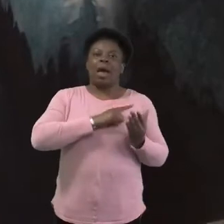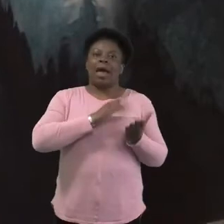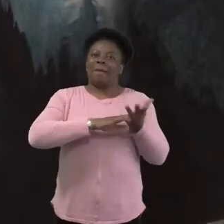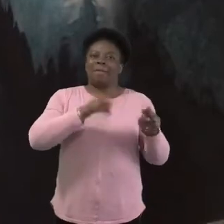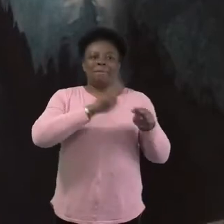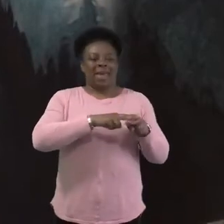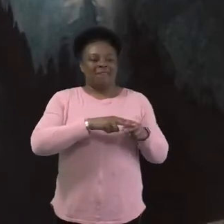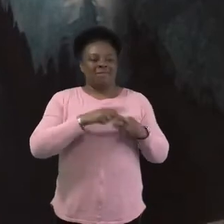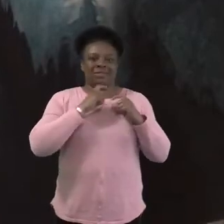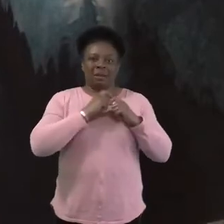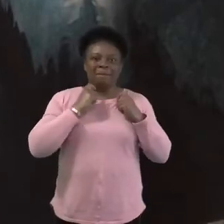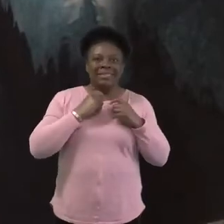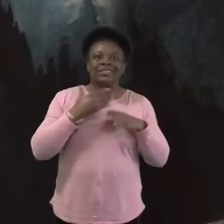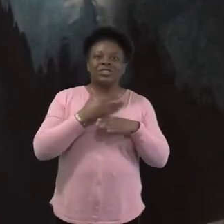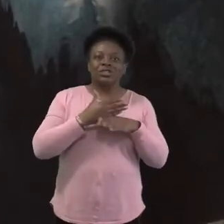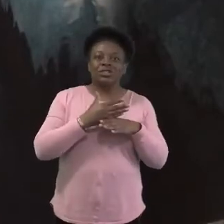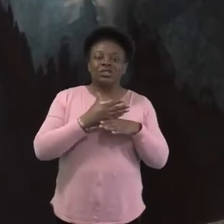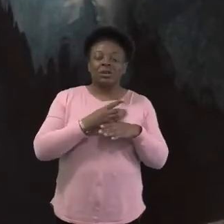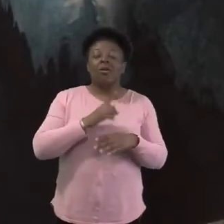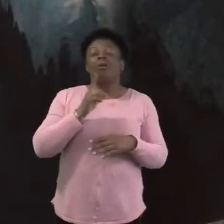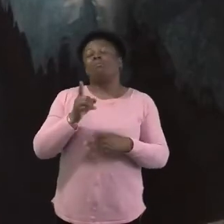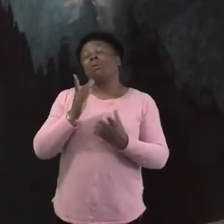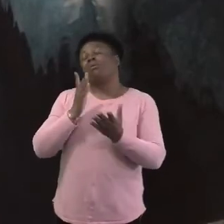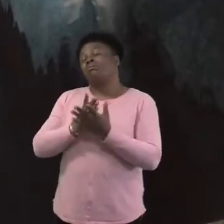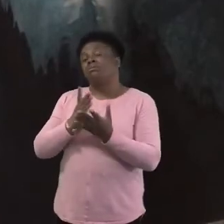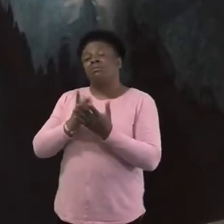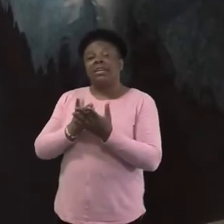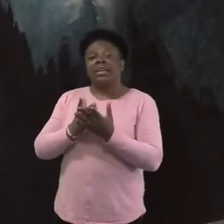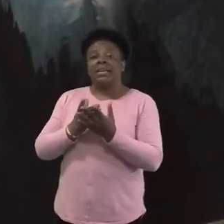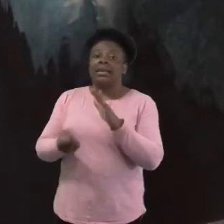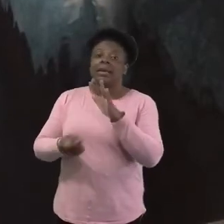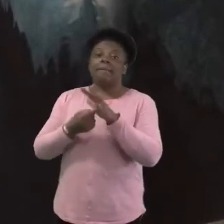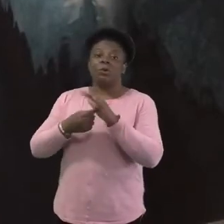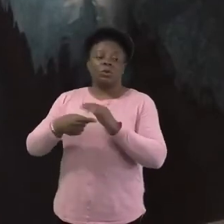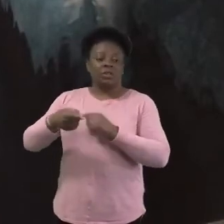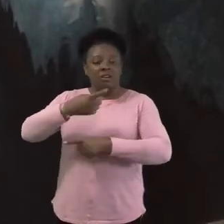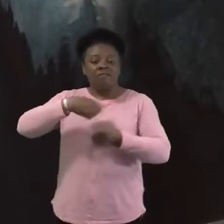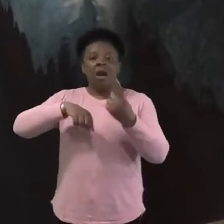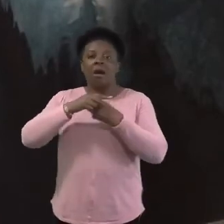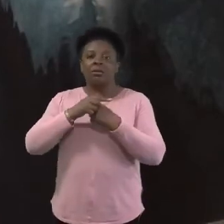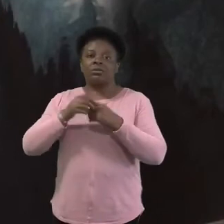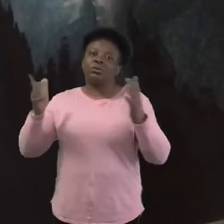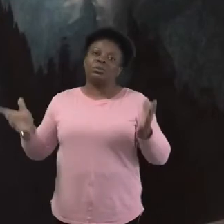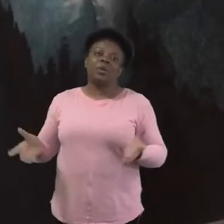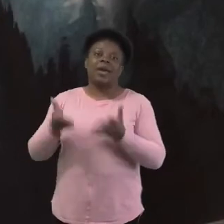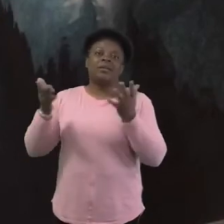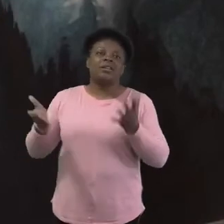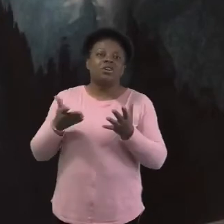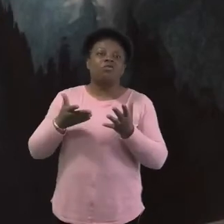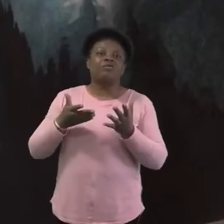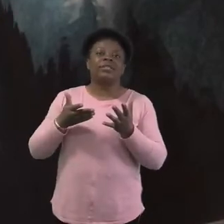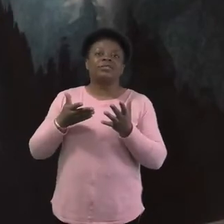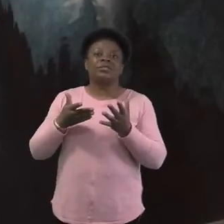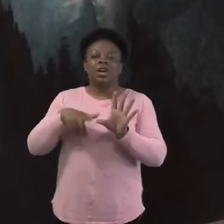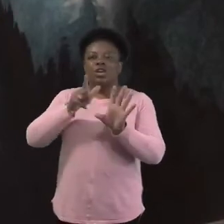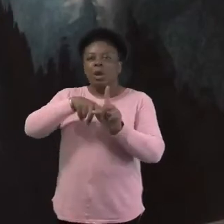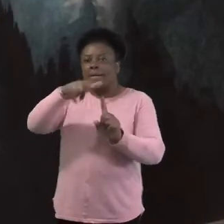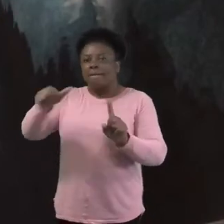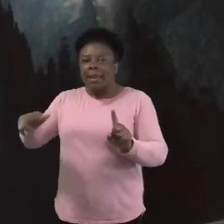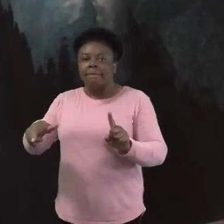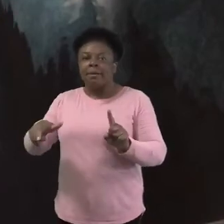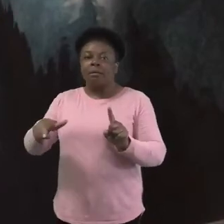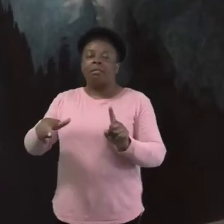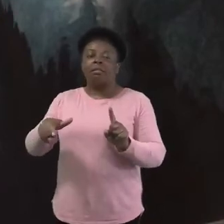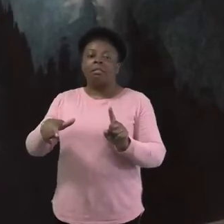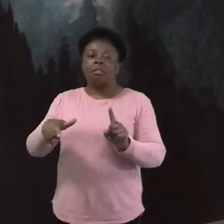be really, it's really important to encourage young people to ask questions. Ask young people